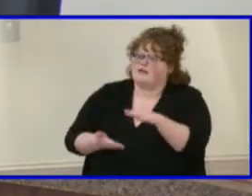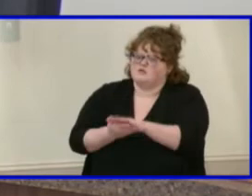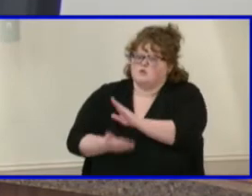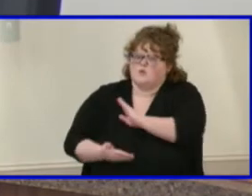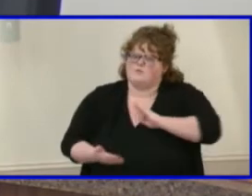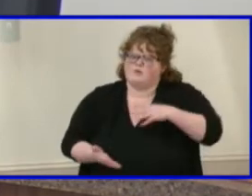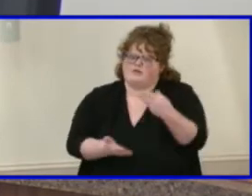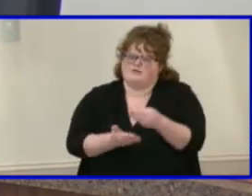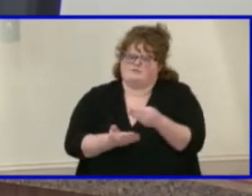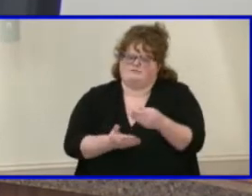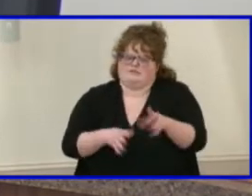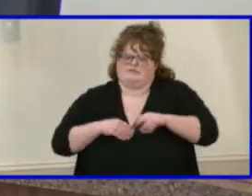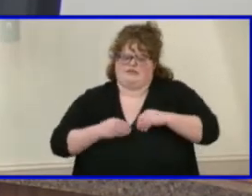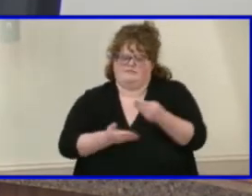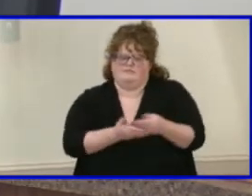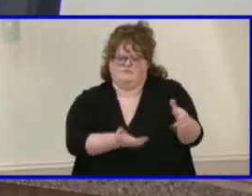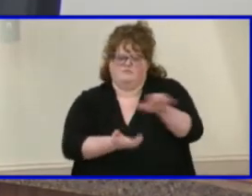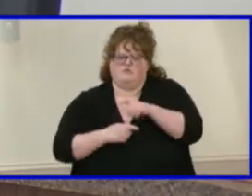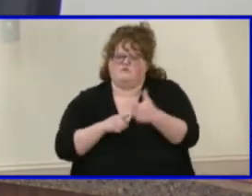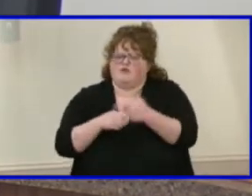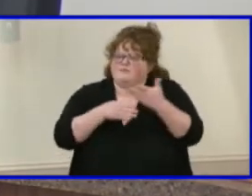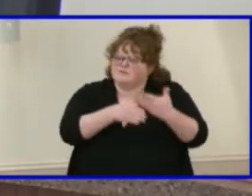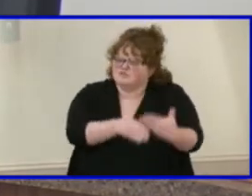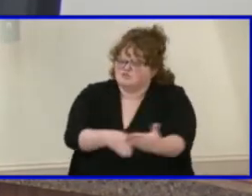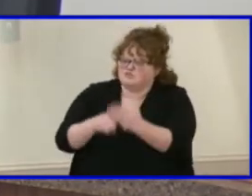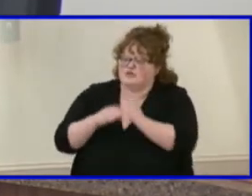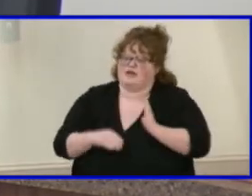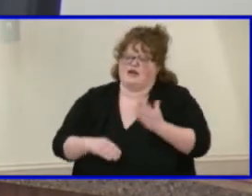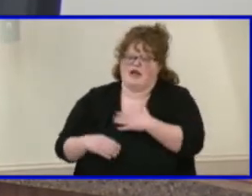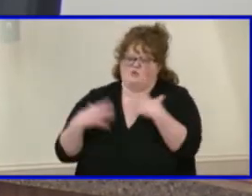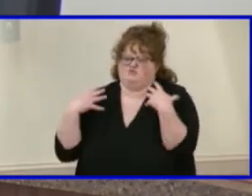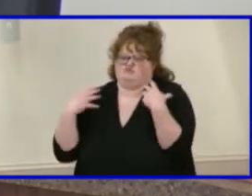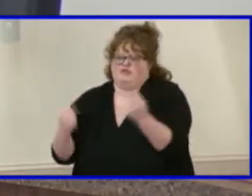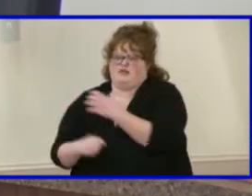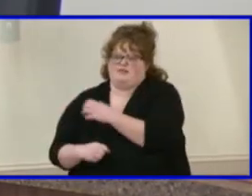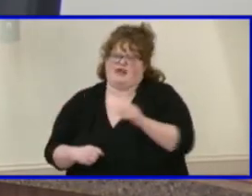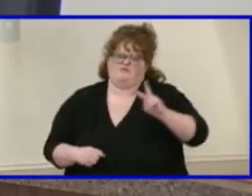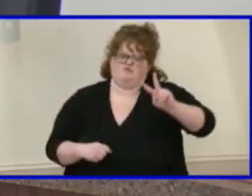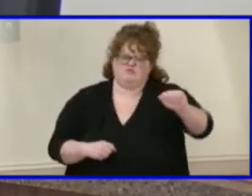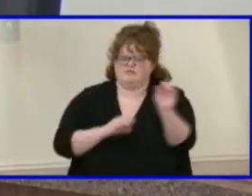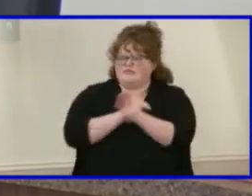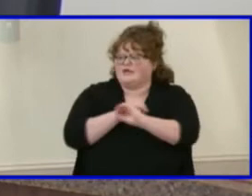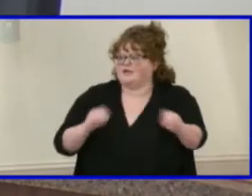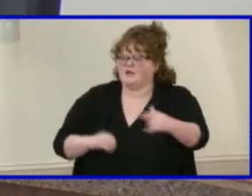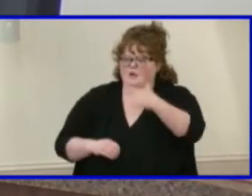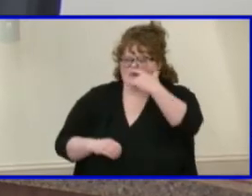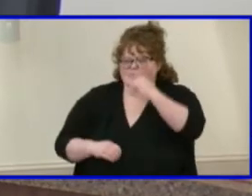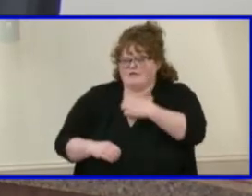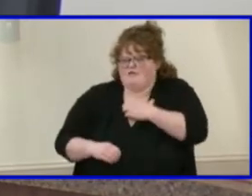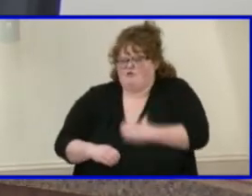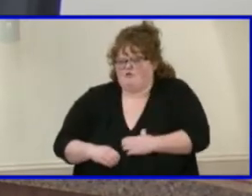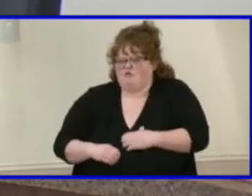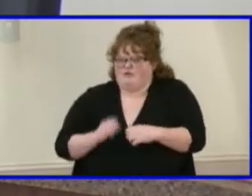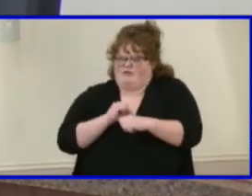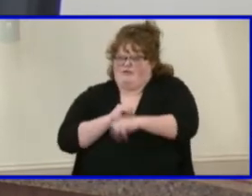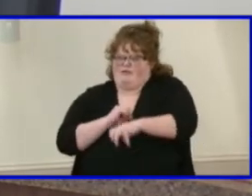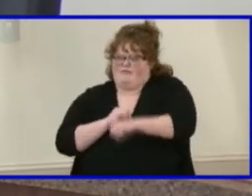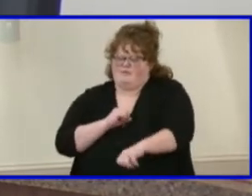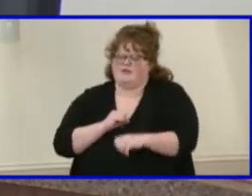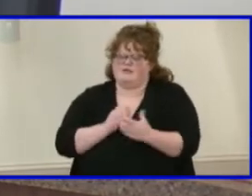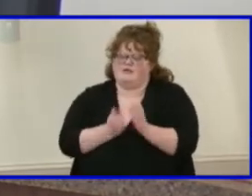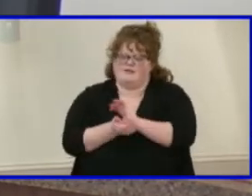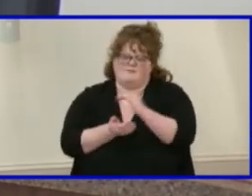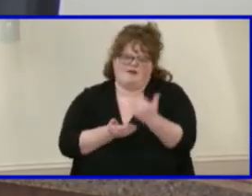funding from Share Our Strength and the Virginia No Kid Hungry Campaign in the amount of $15